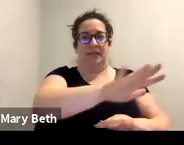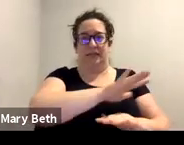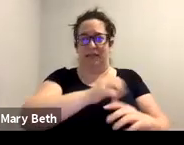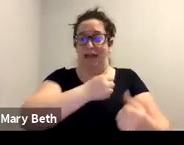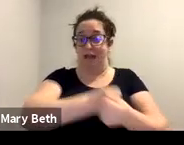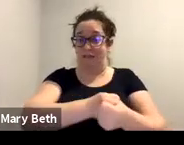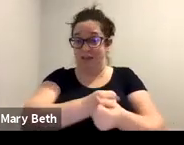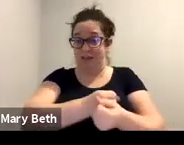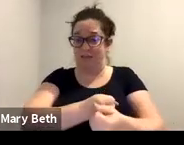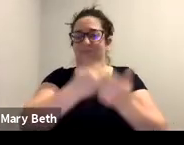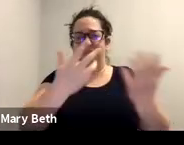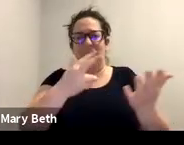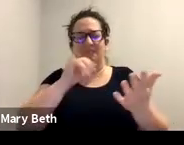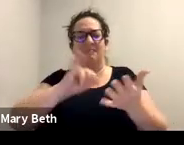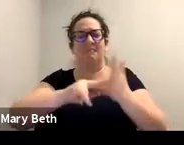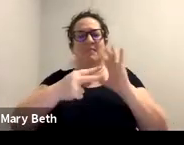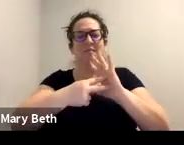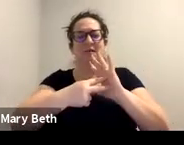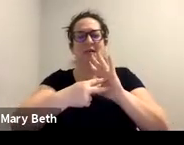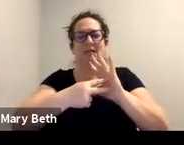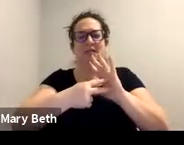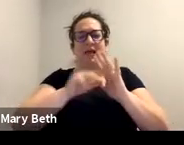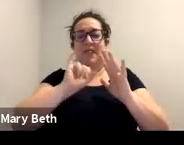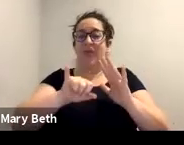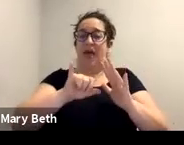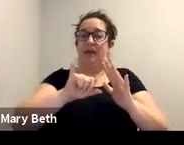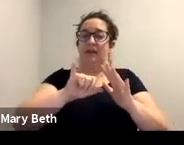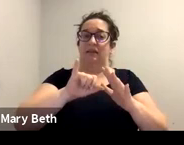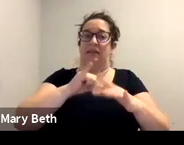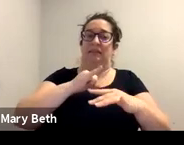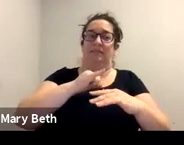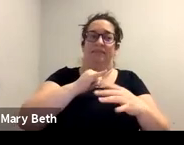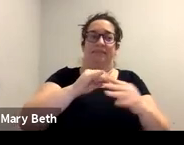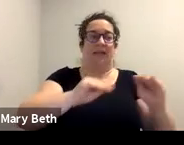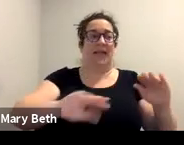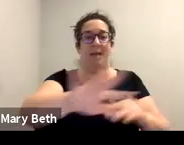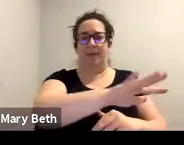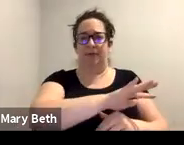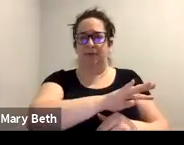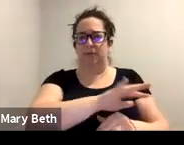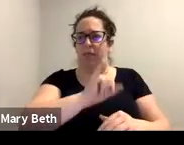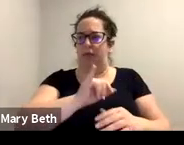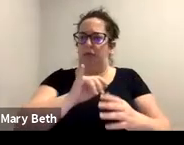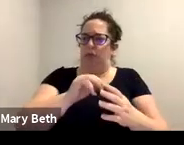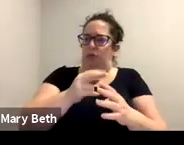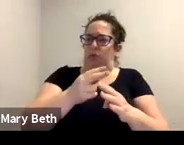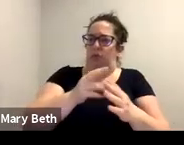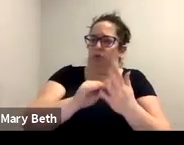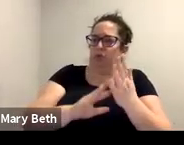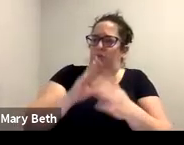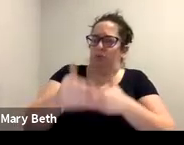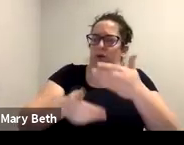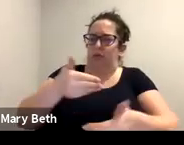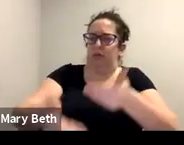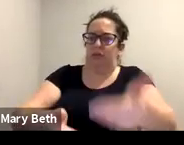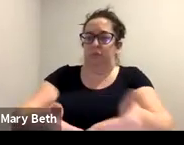is able to navigate the campus student conduct process with them, um, depending on how that goes, if the survivor